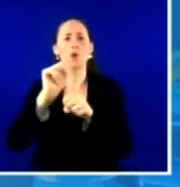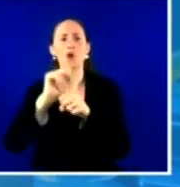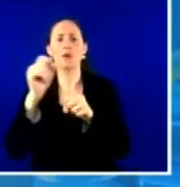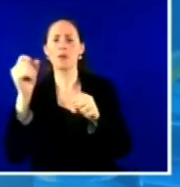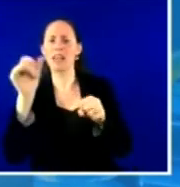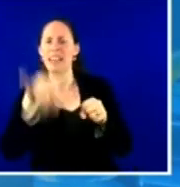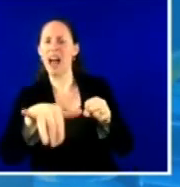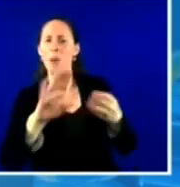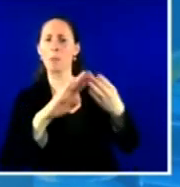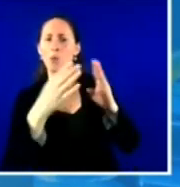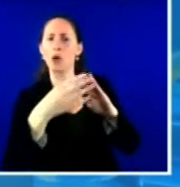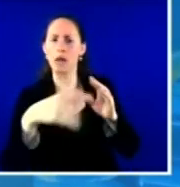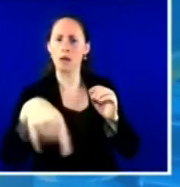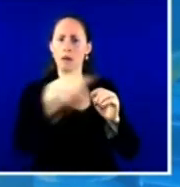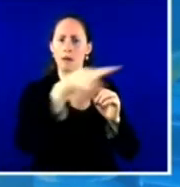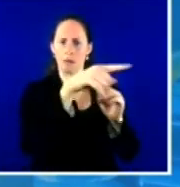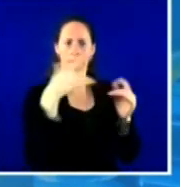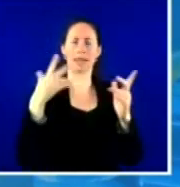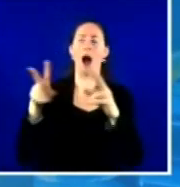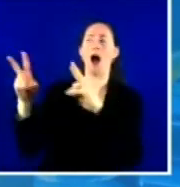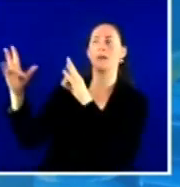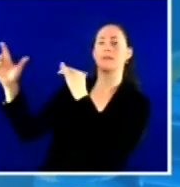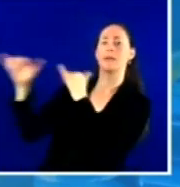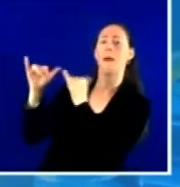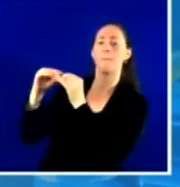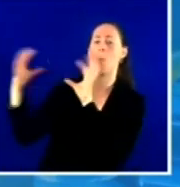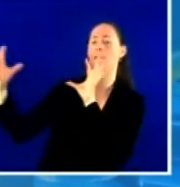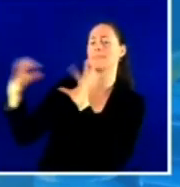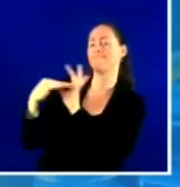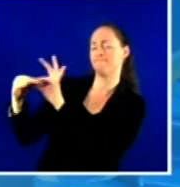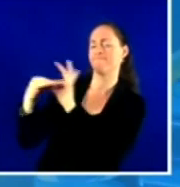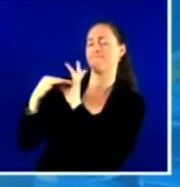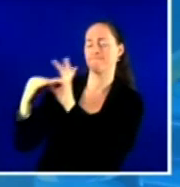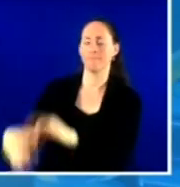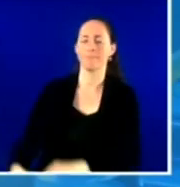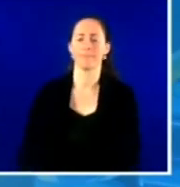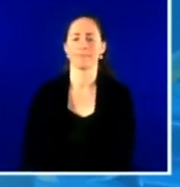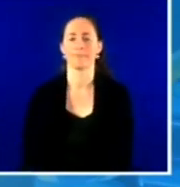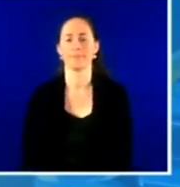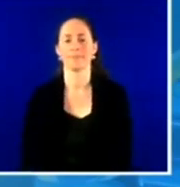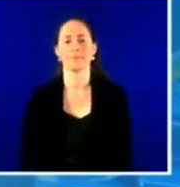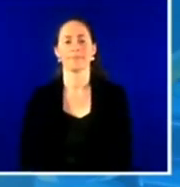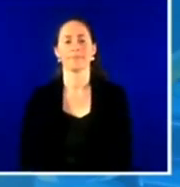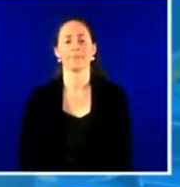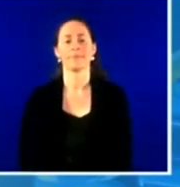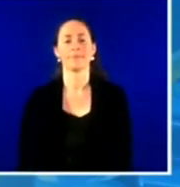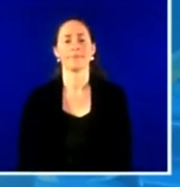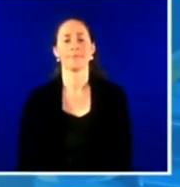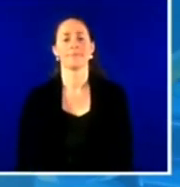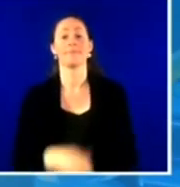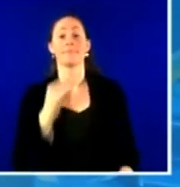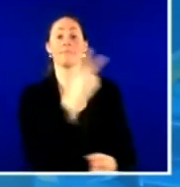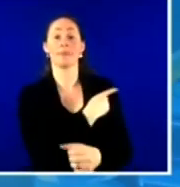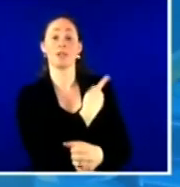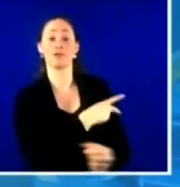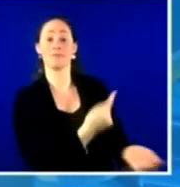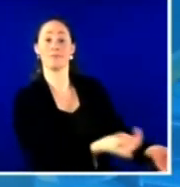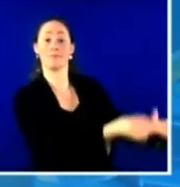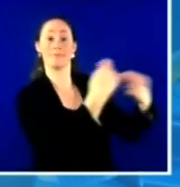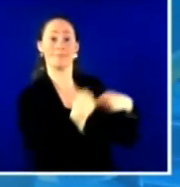then when our patients and our members come into the office, what we do is we make sure that physicians are prompted